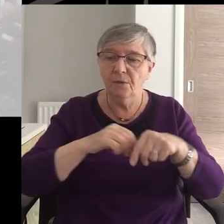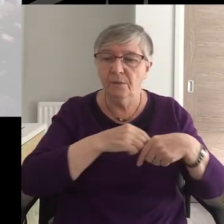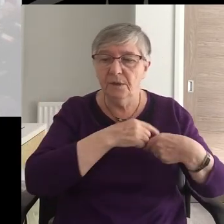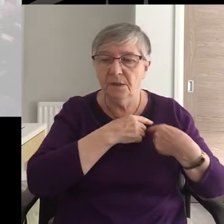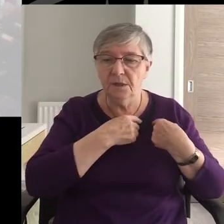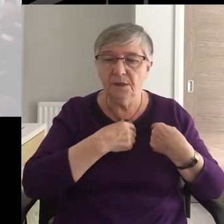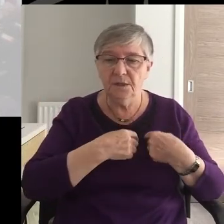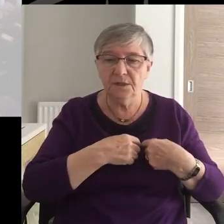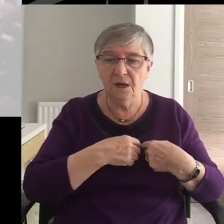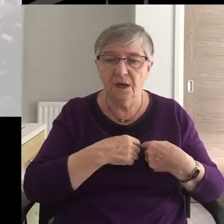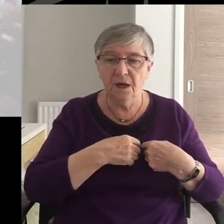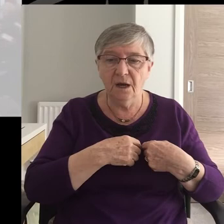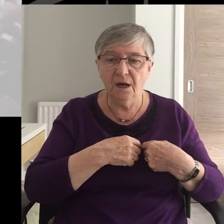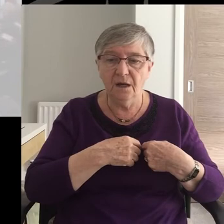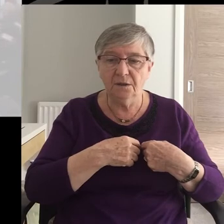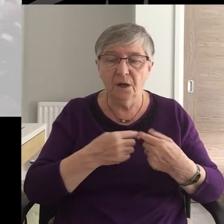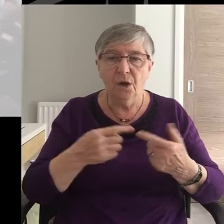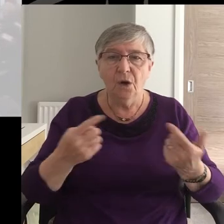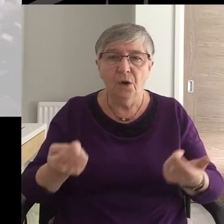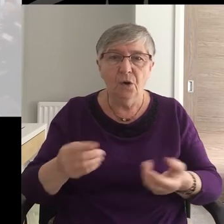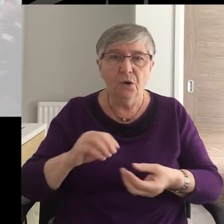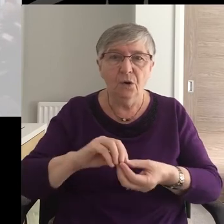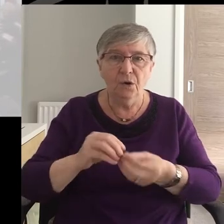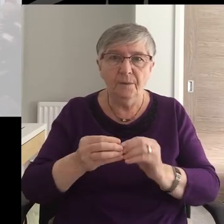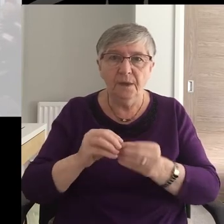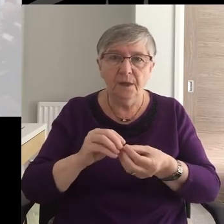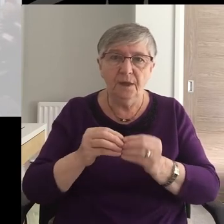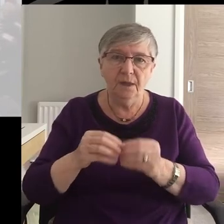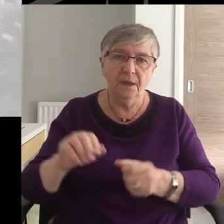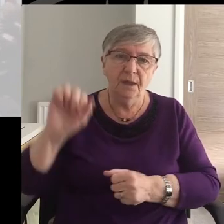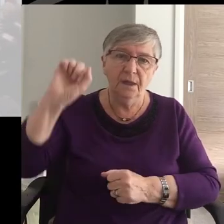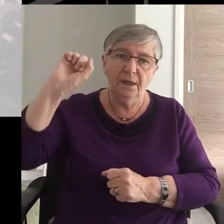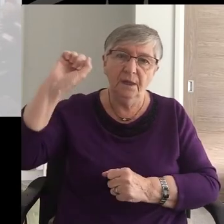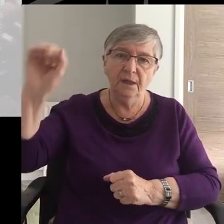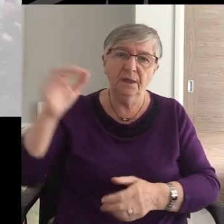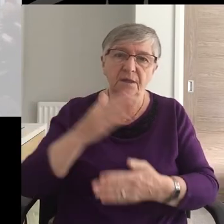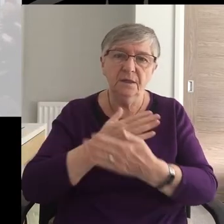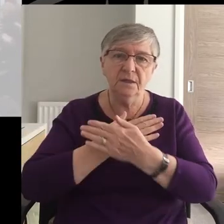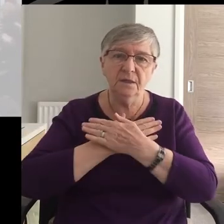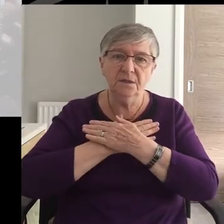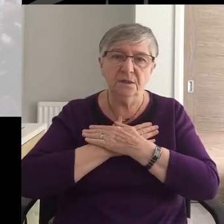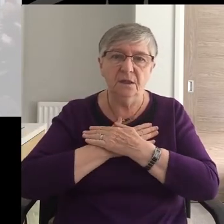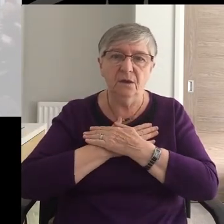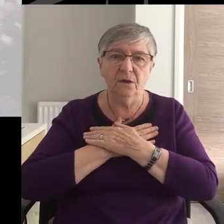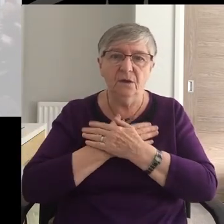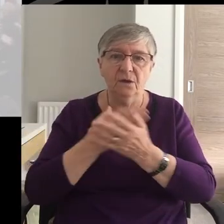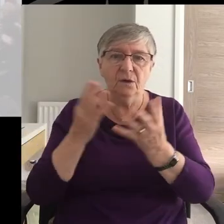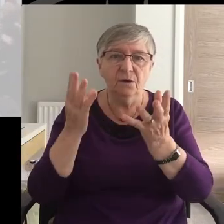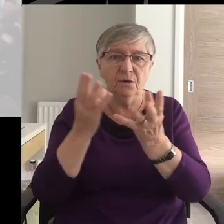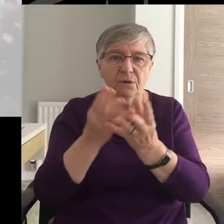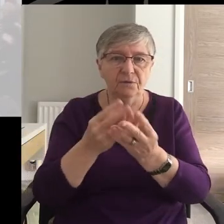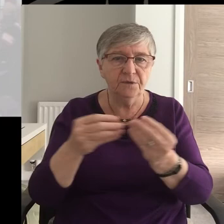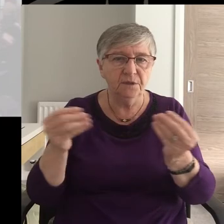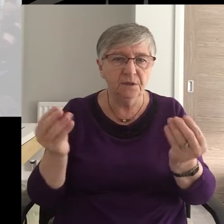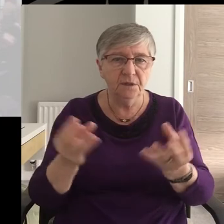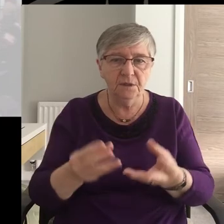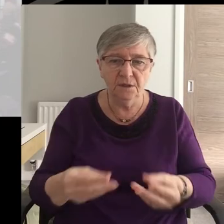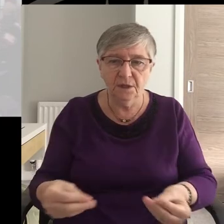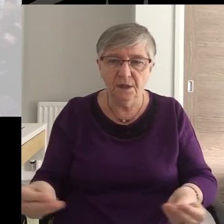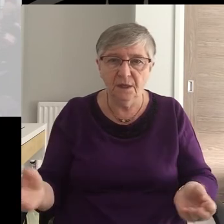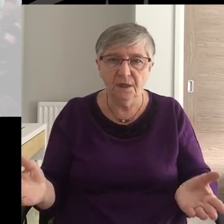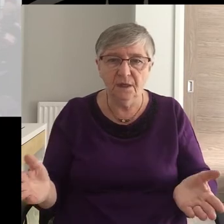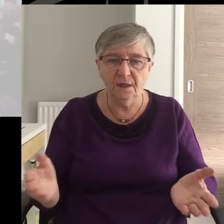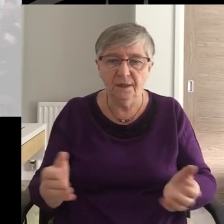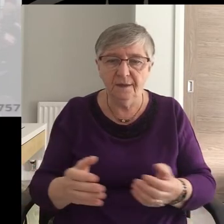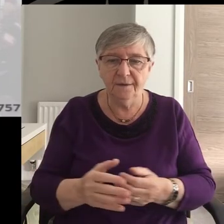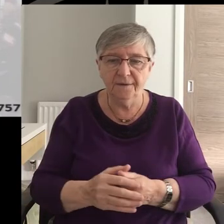his heart For may his soul be